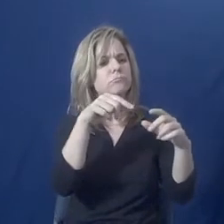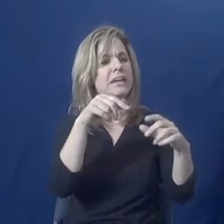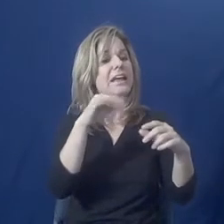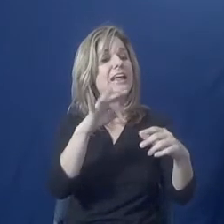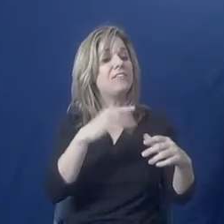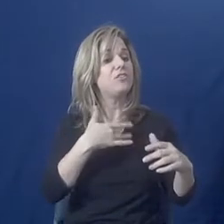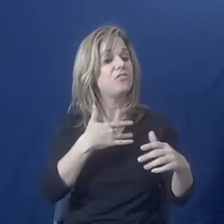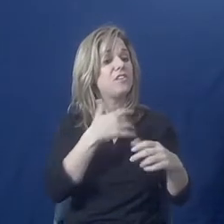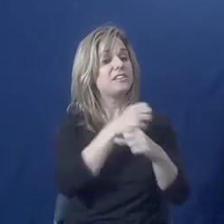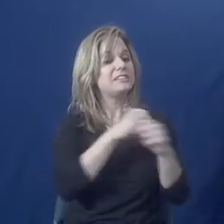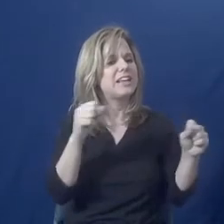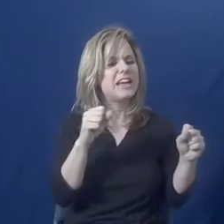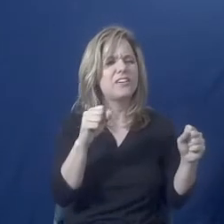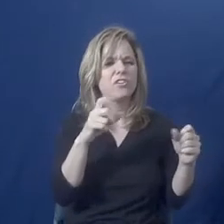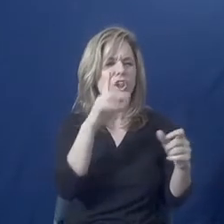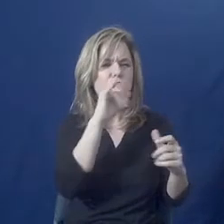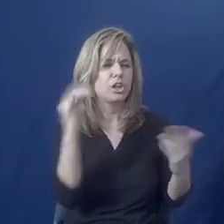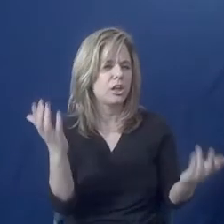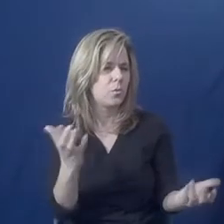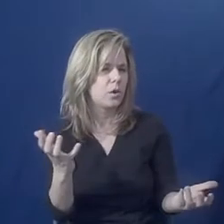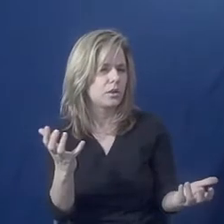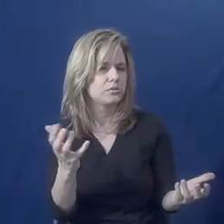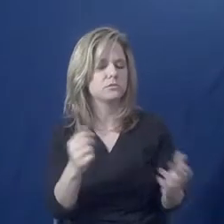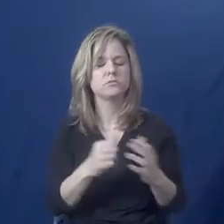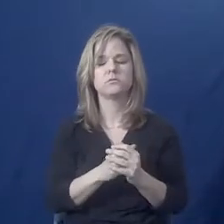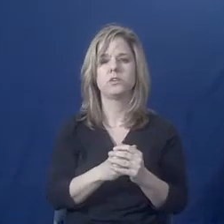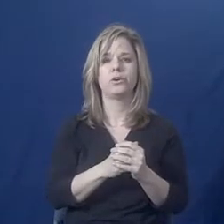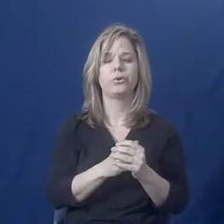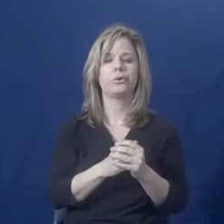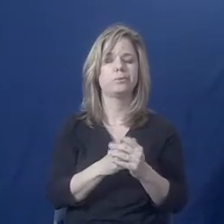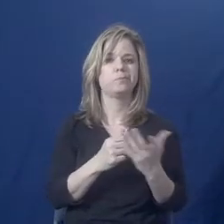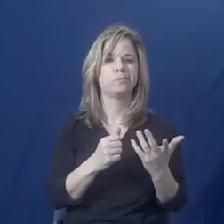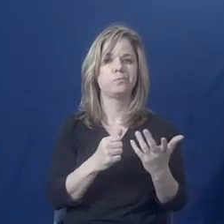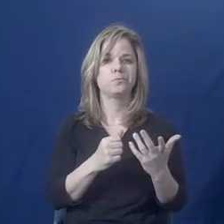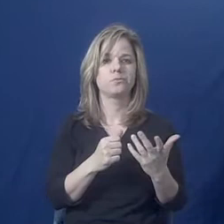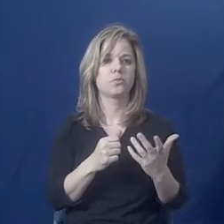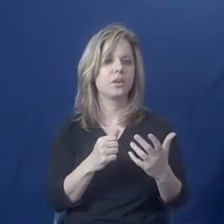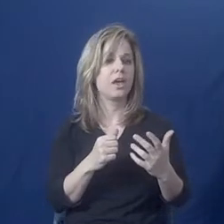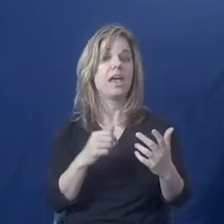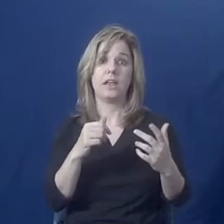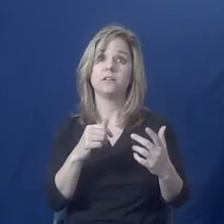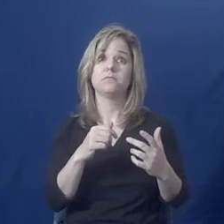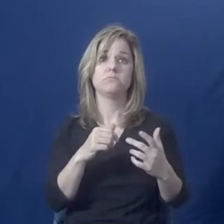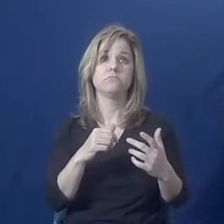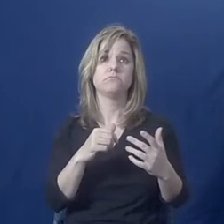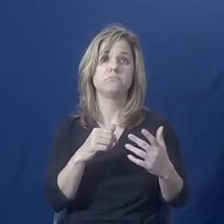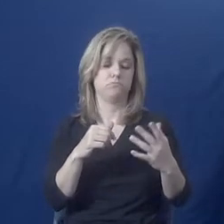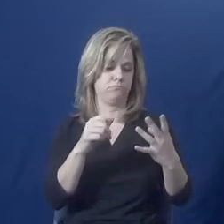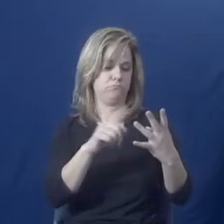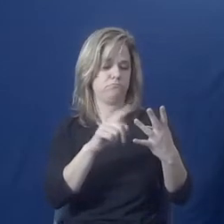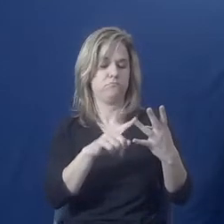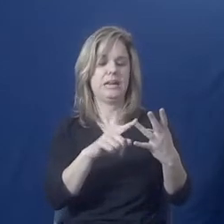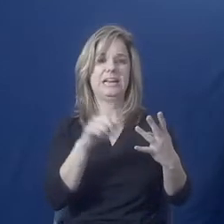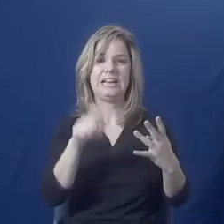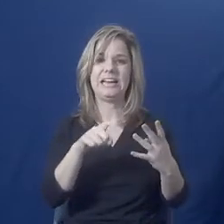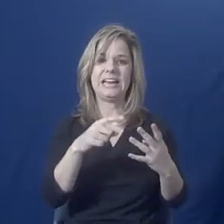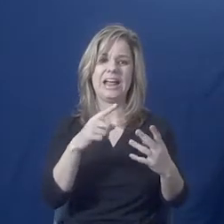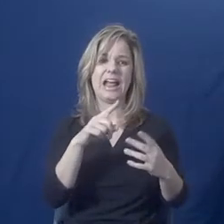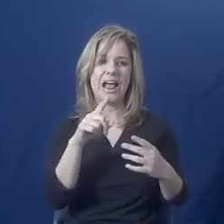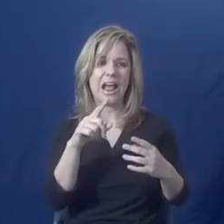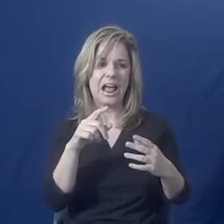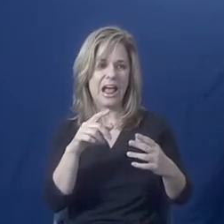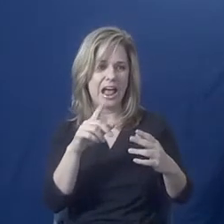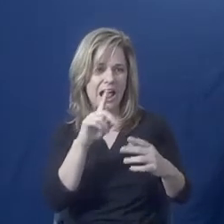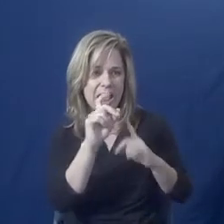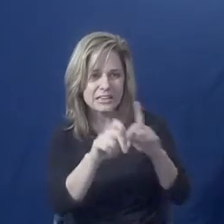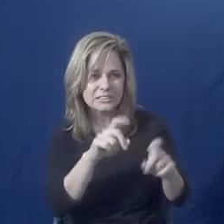felt safe. Ask them about where and when the abuse occurs. Abuse of relationships